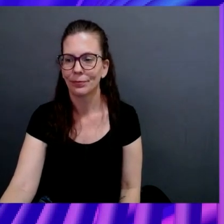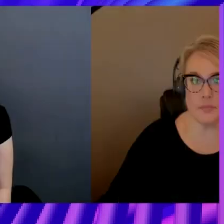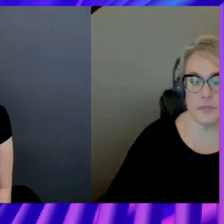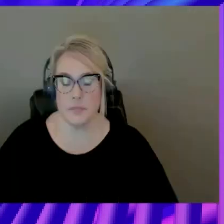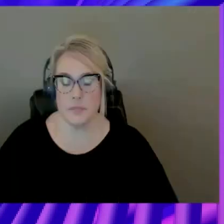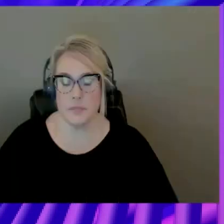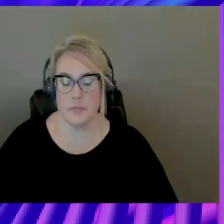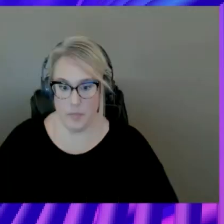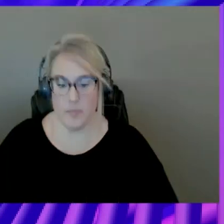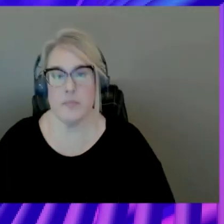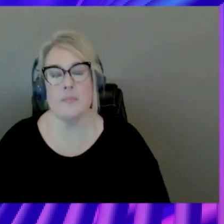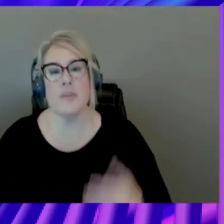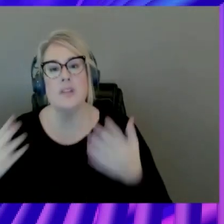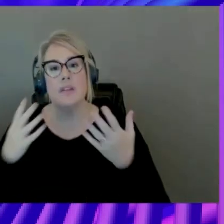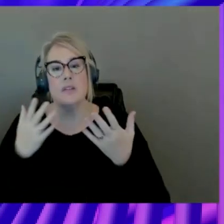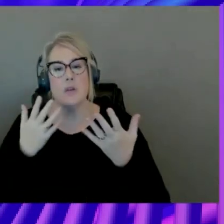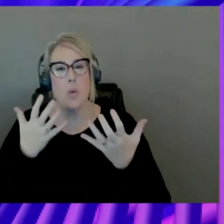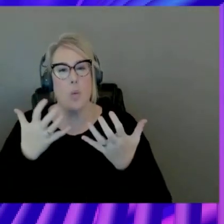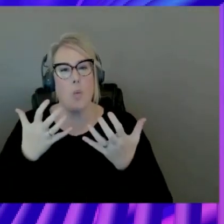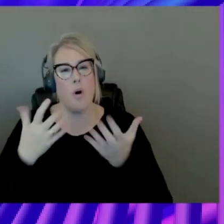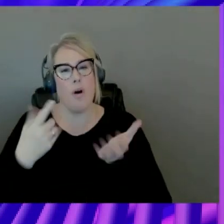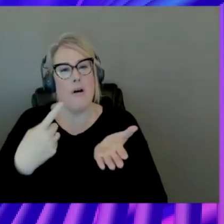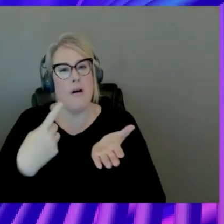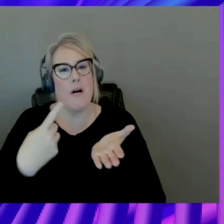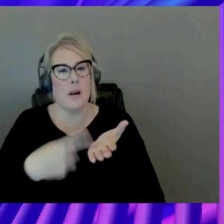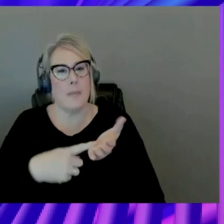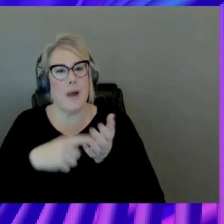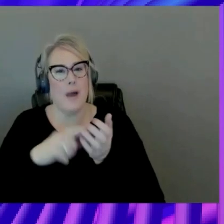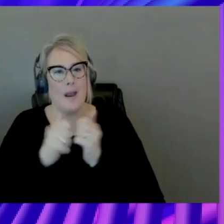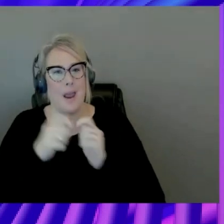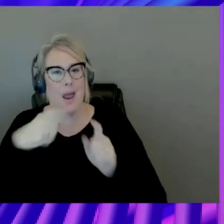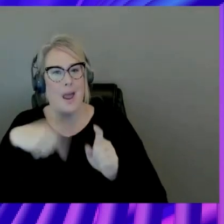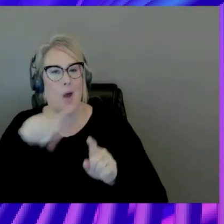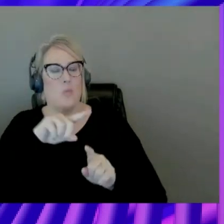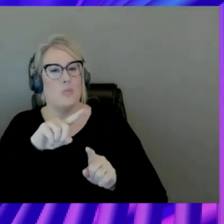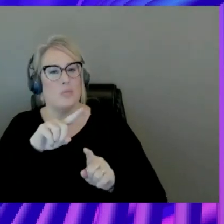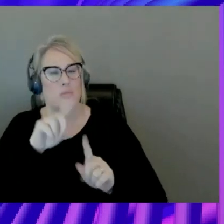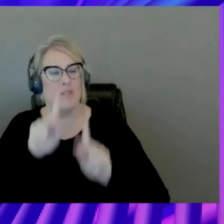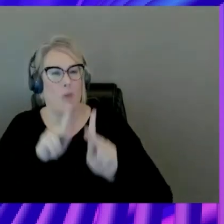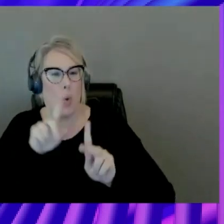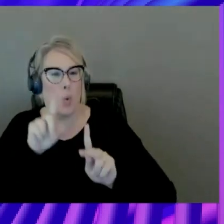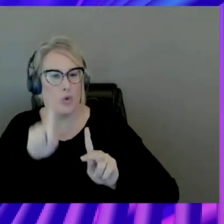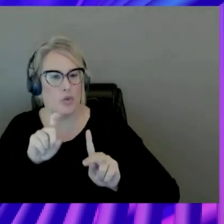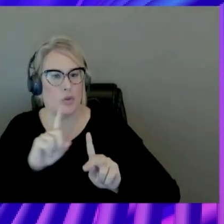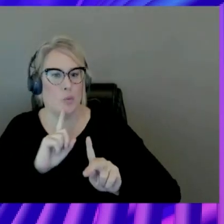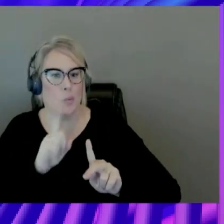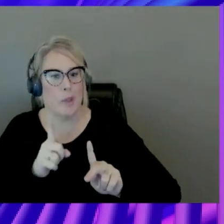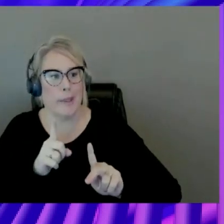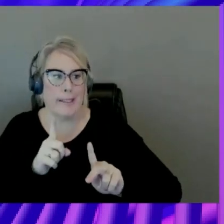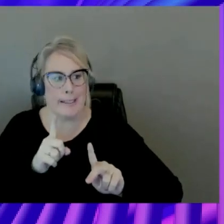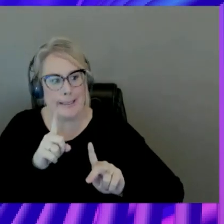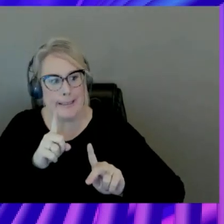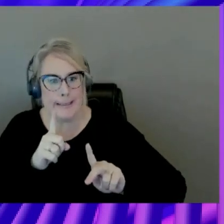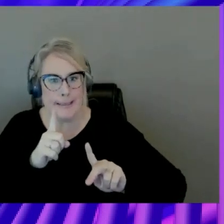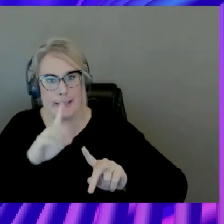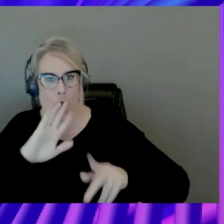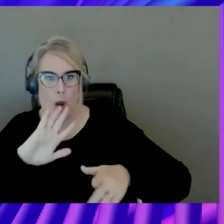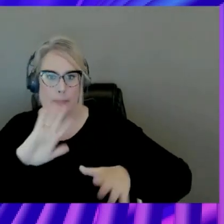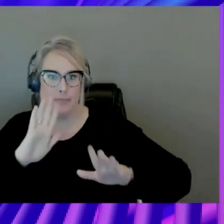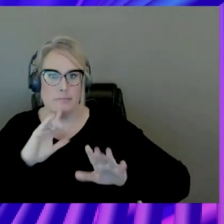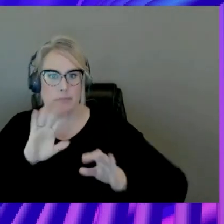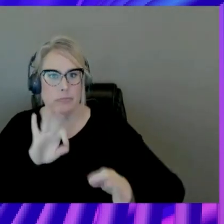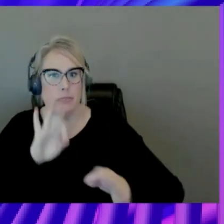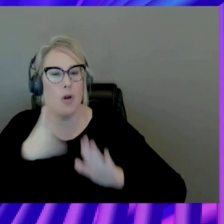ways in which folks should be operationalizing this. Like, what do we do with it? When we say democratize, like, I guess, two questions. One is,